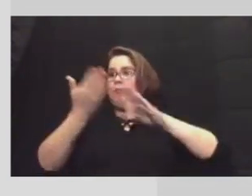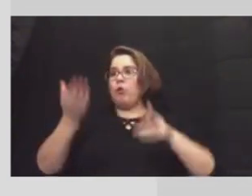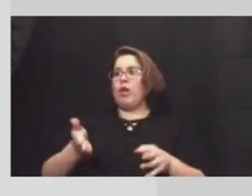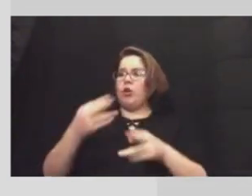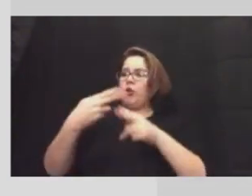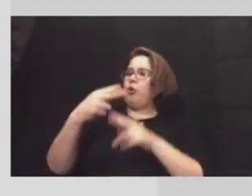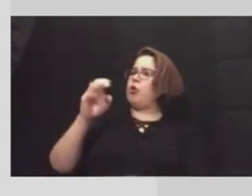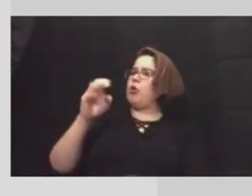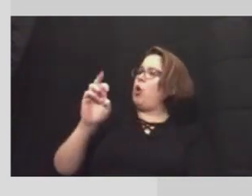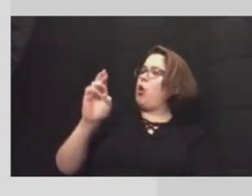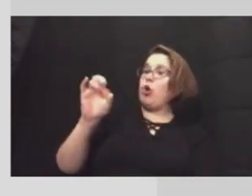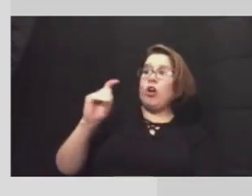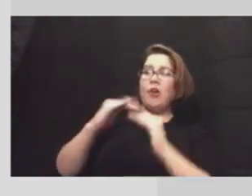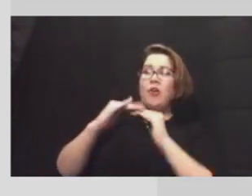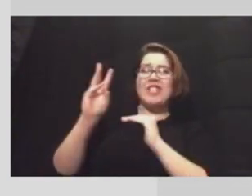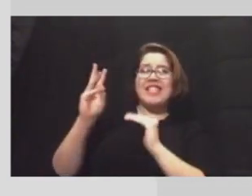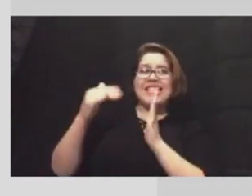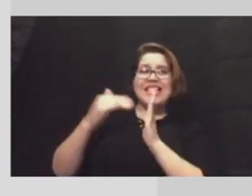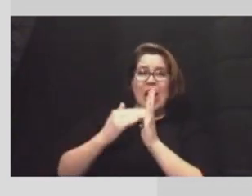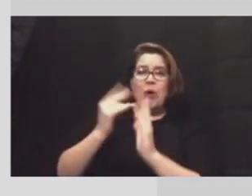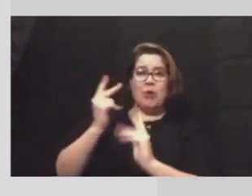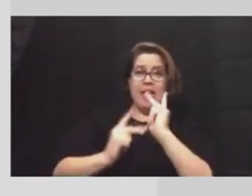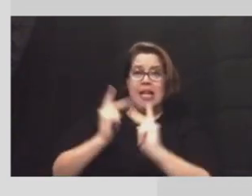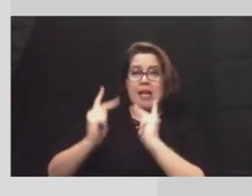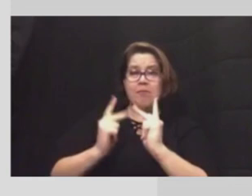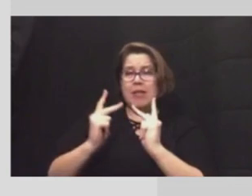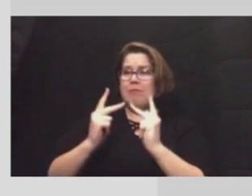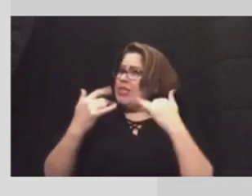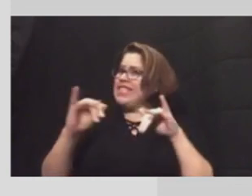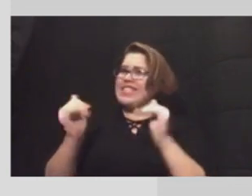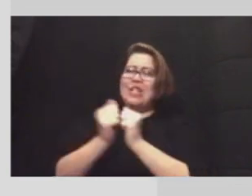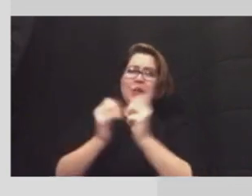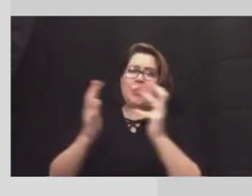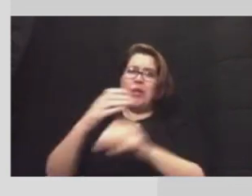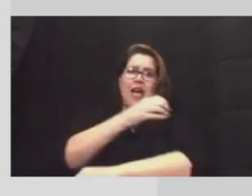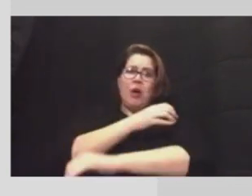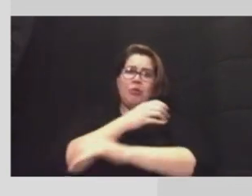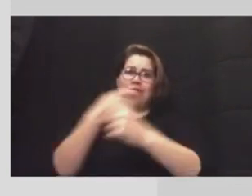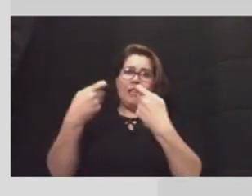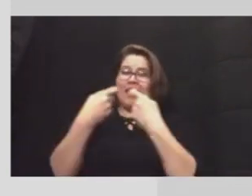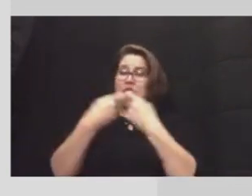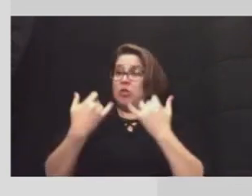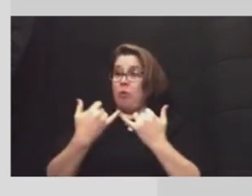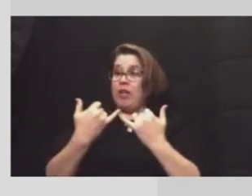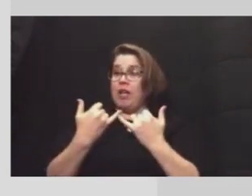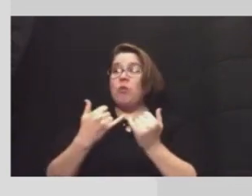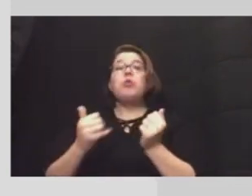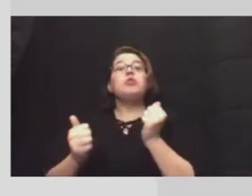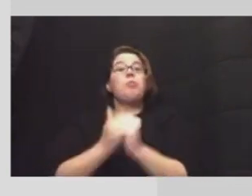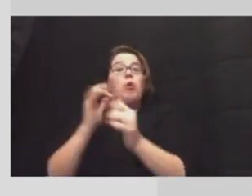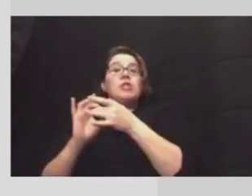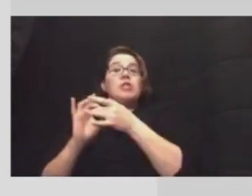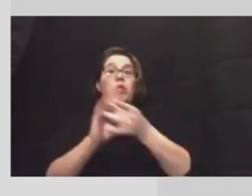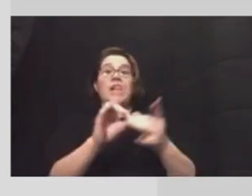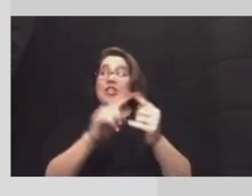much,